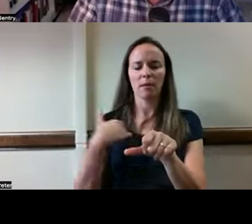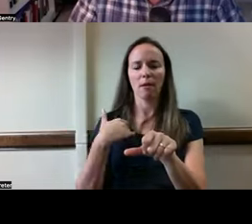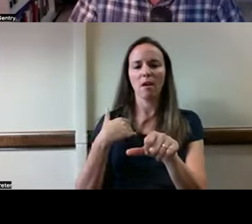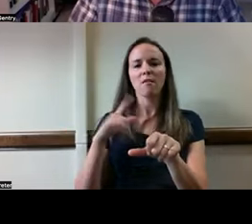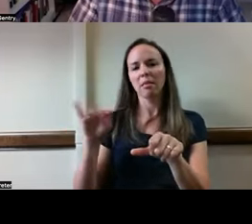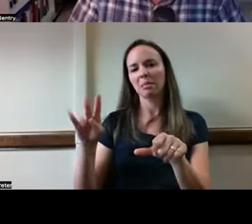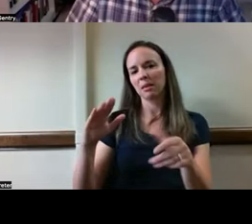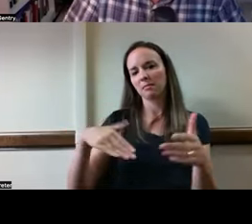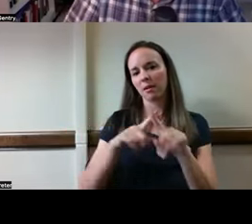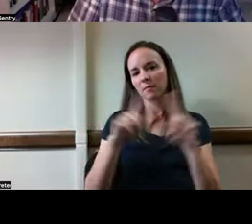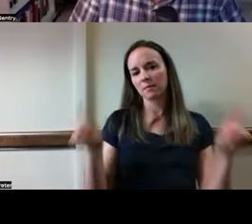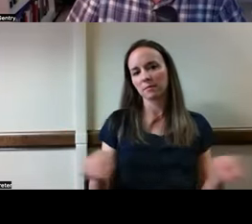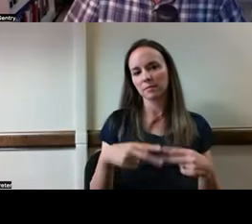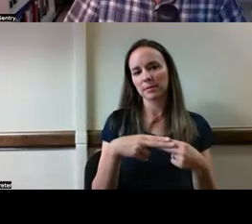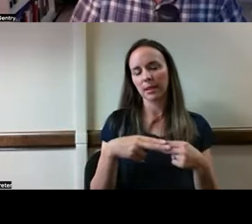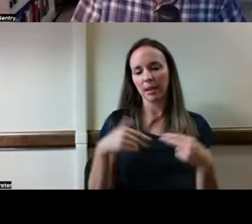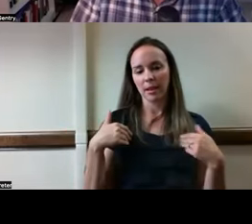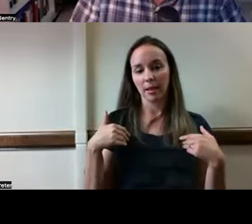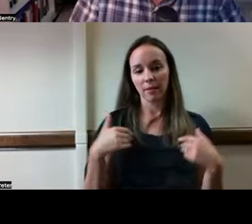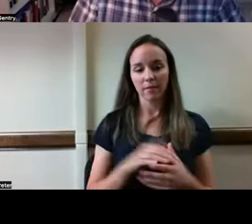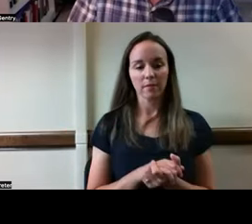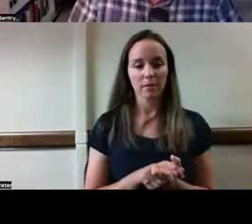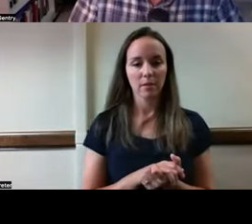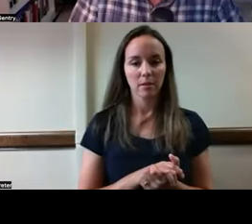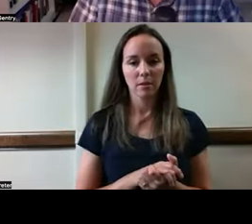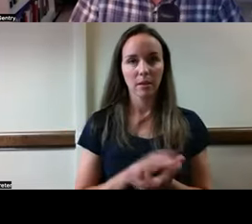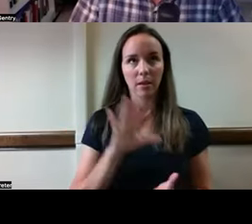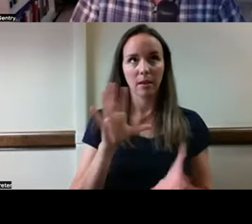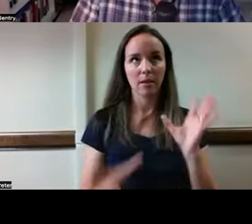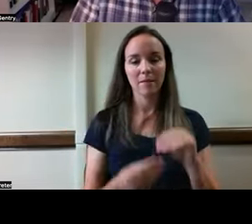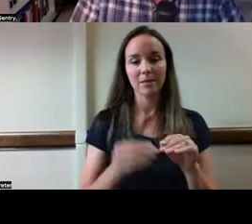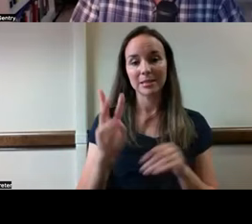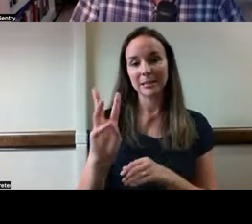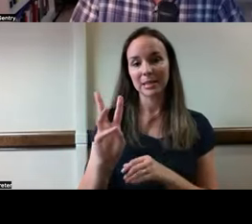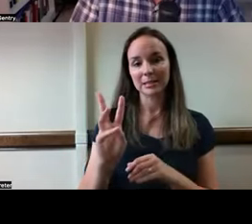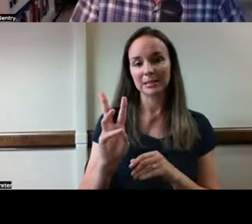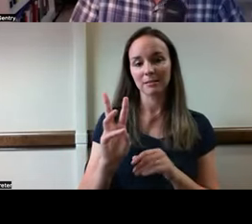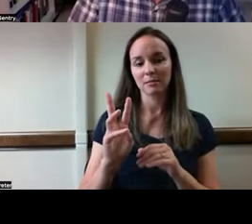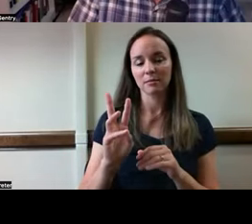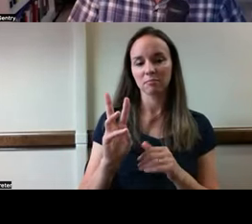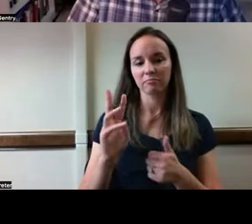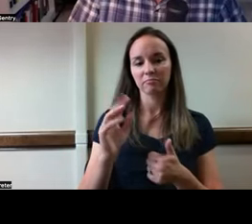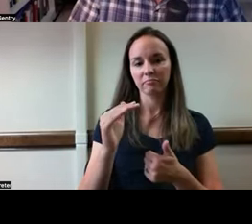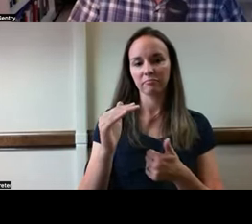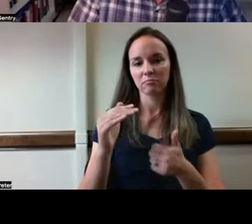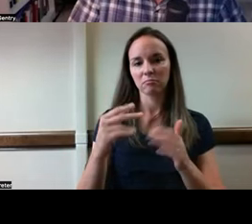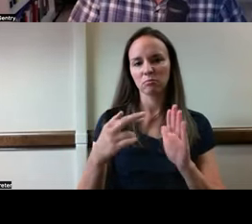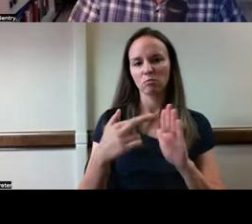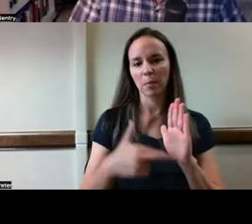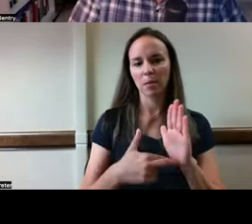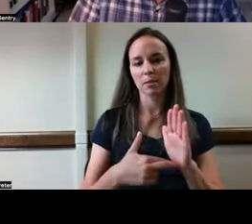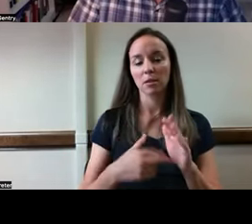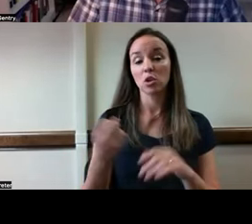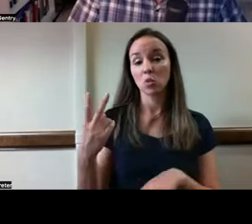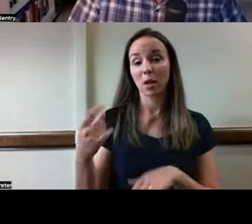And there are six ethical principles that it follows. There are 12 standards.